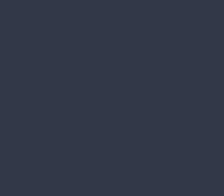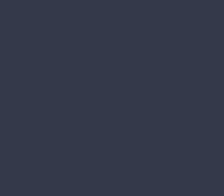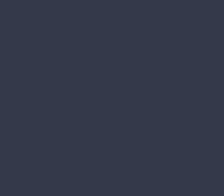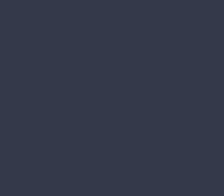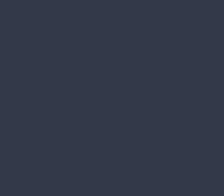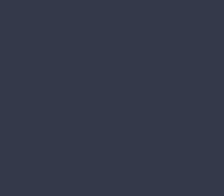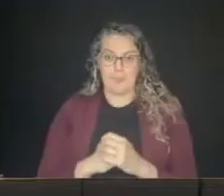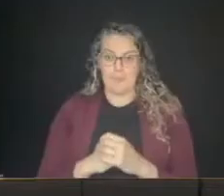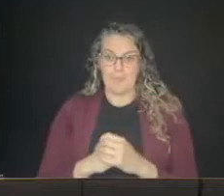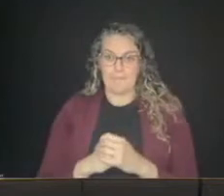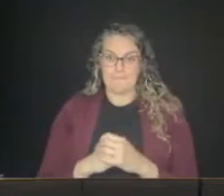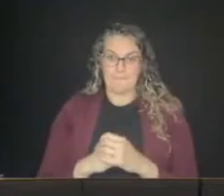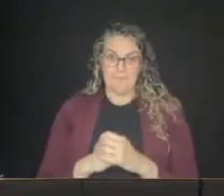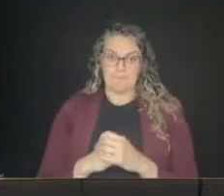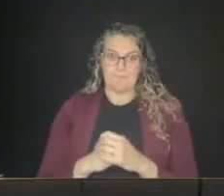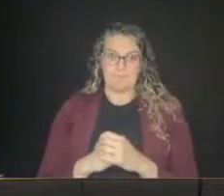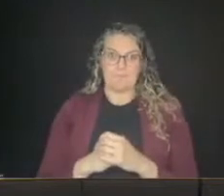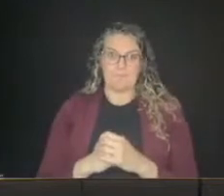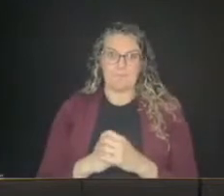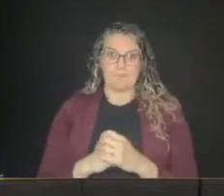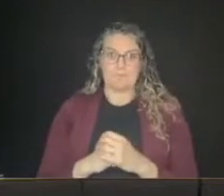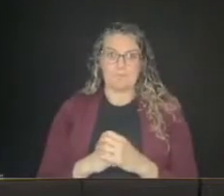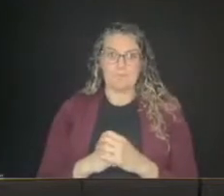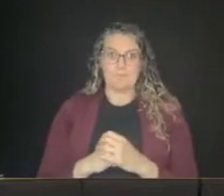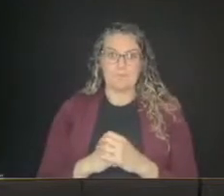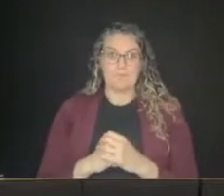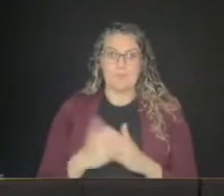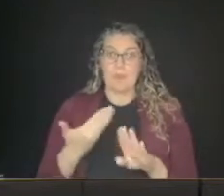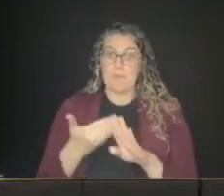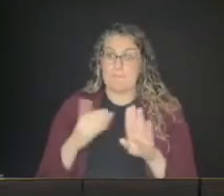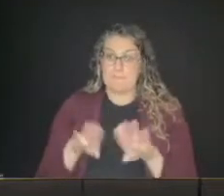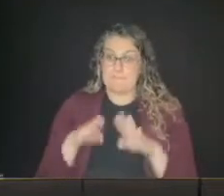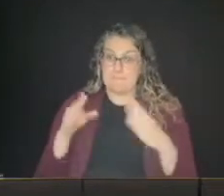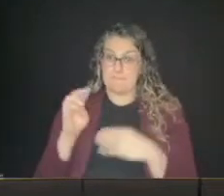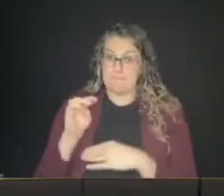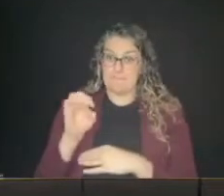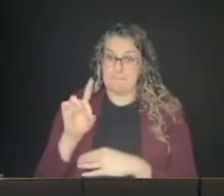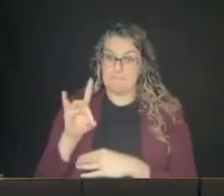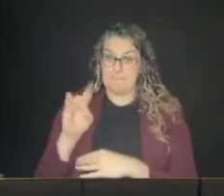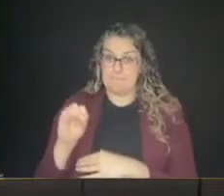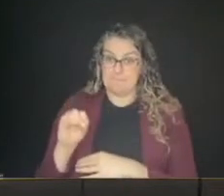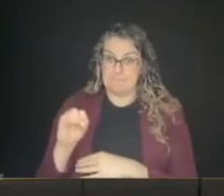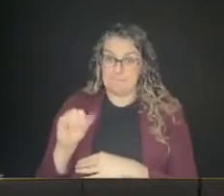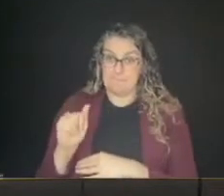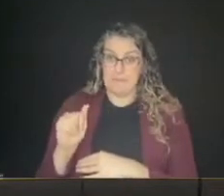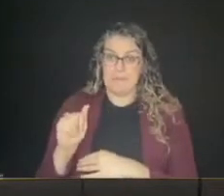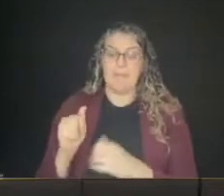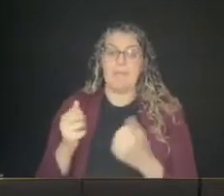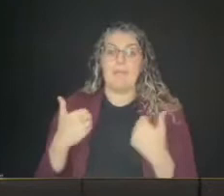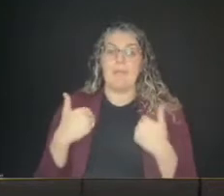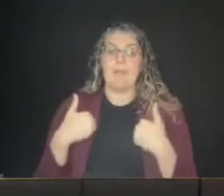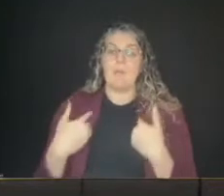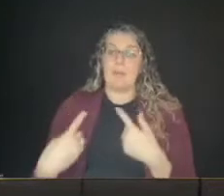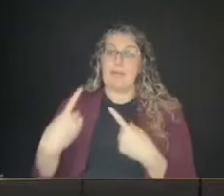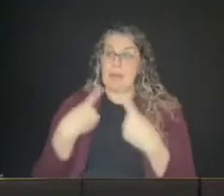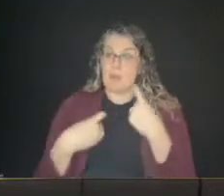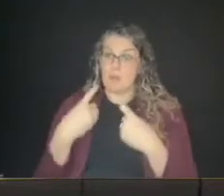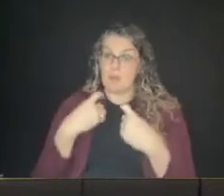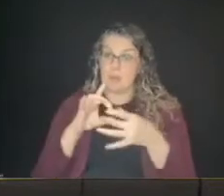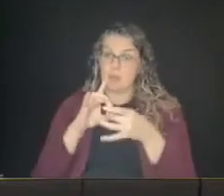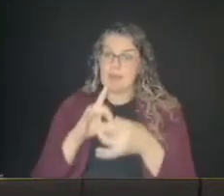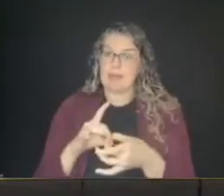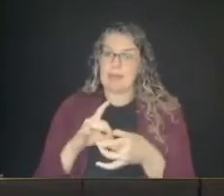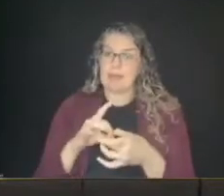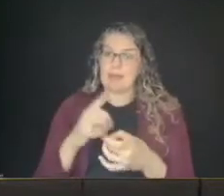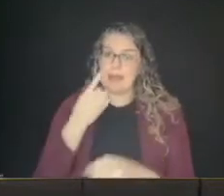We've had a number of questions just before we open it up for questions from the media. We've had questions about the swabbing